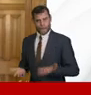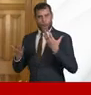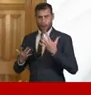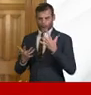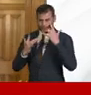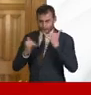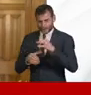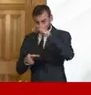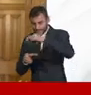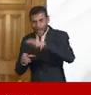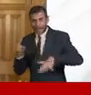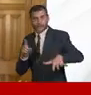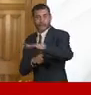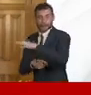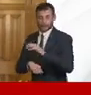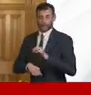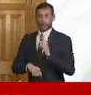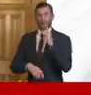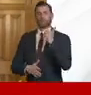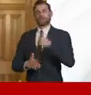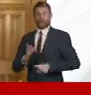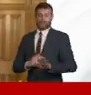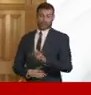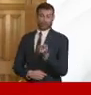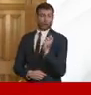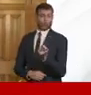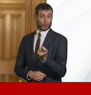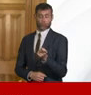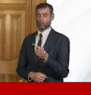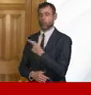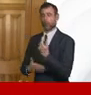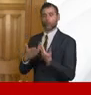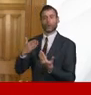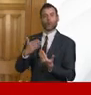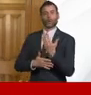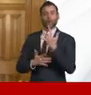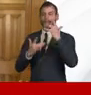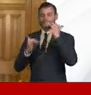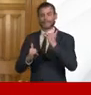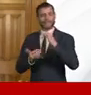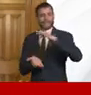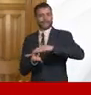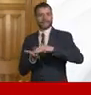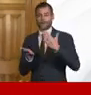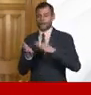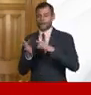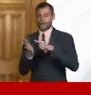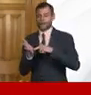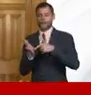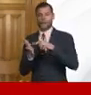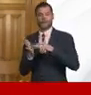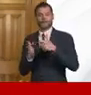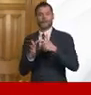those will come online uh very soon in fact our new testing facility in milton keynes opens